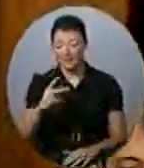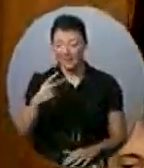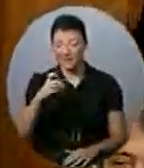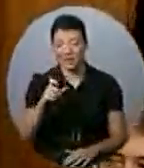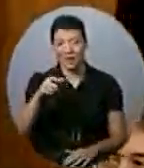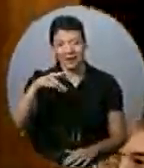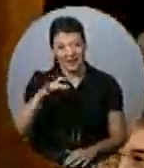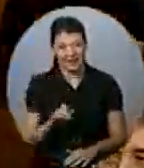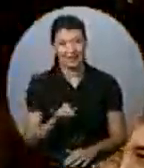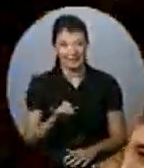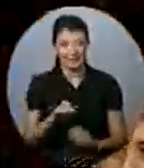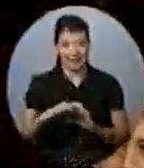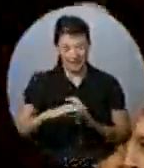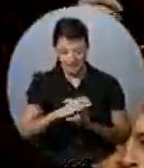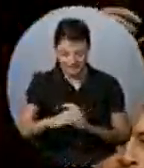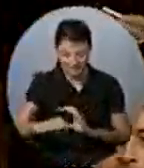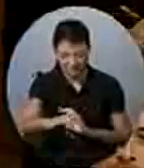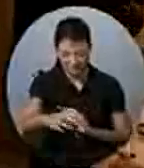Mr.